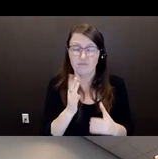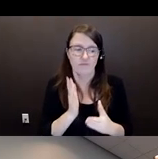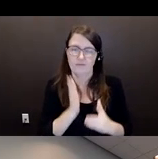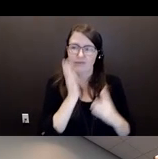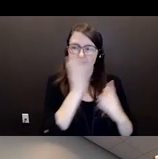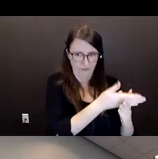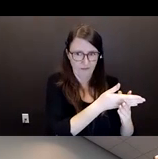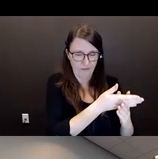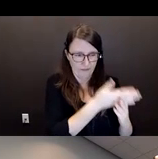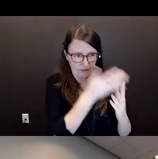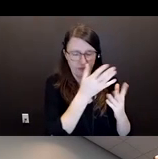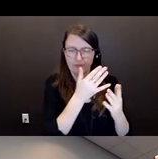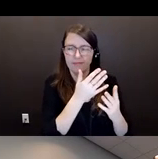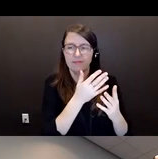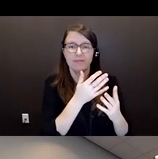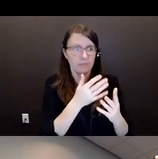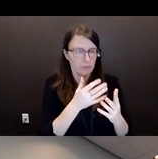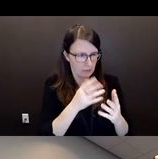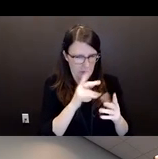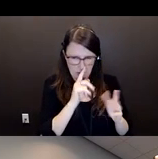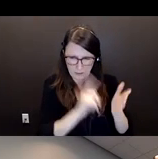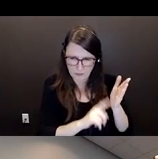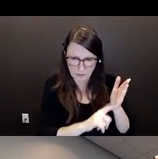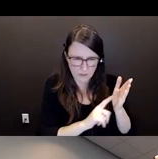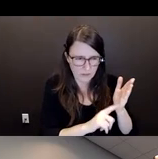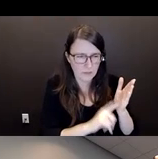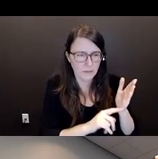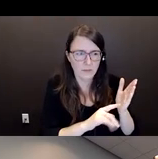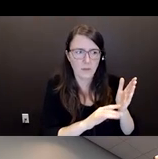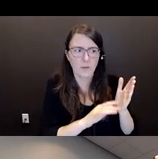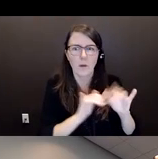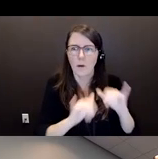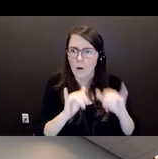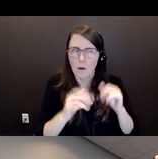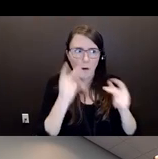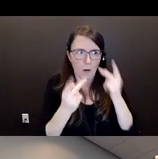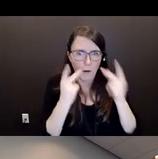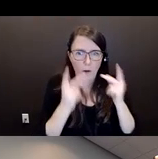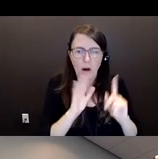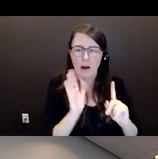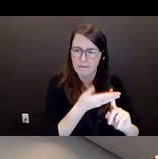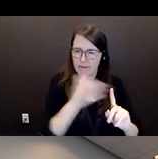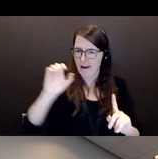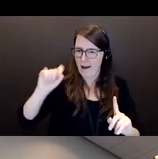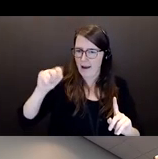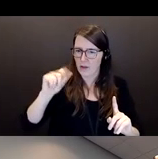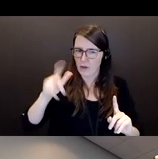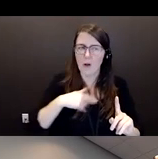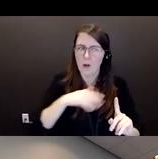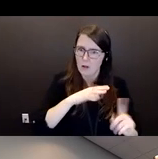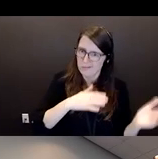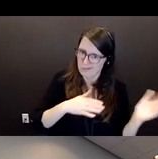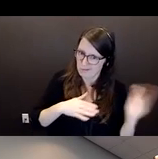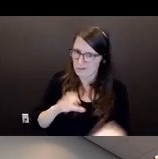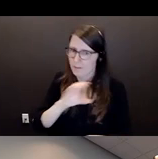was through those efforts that they finally were able to get Ethel to come to the police station and report with her concerns. And that leading,